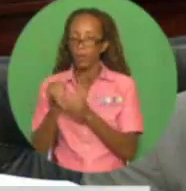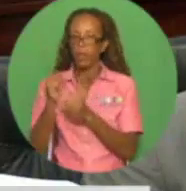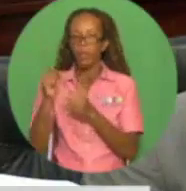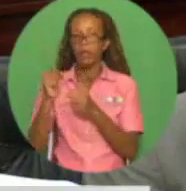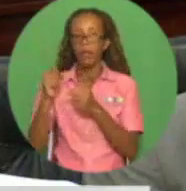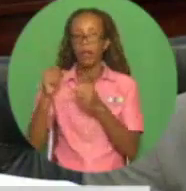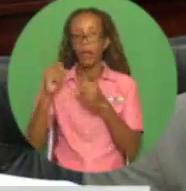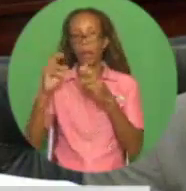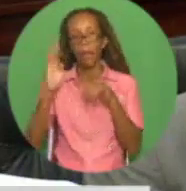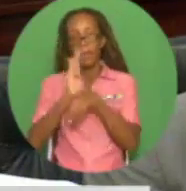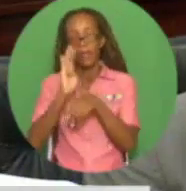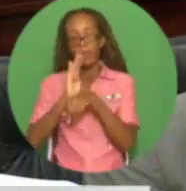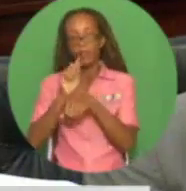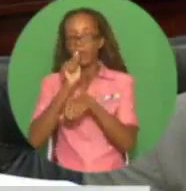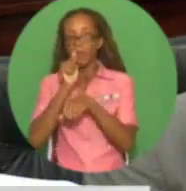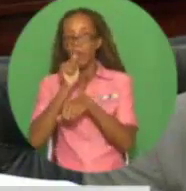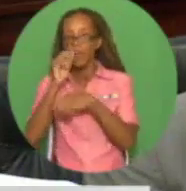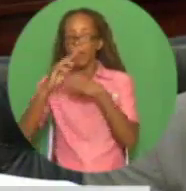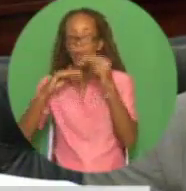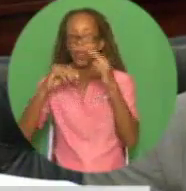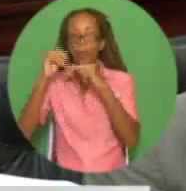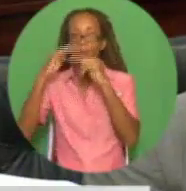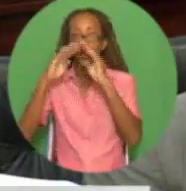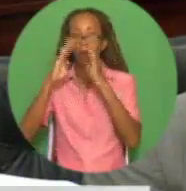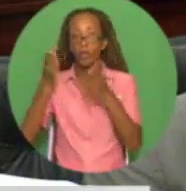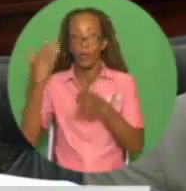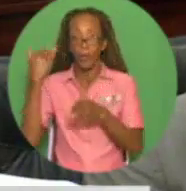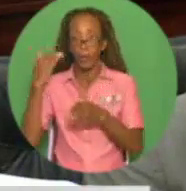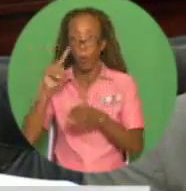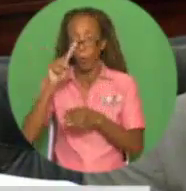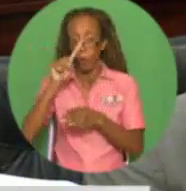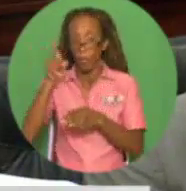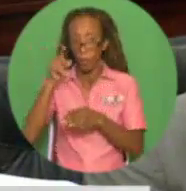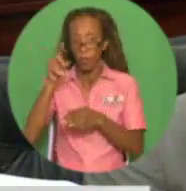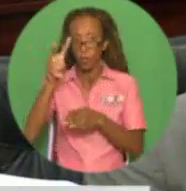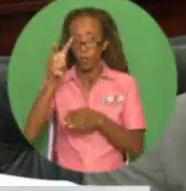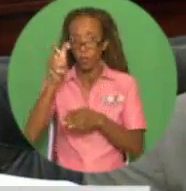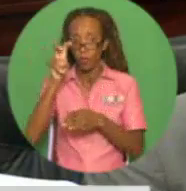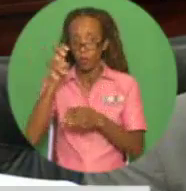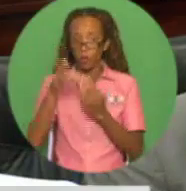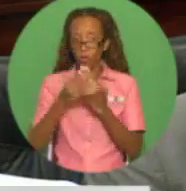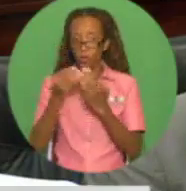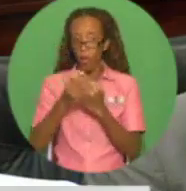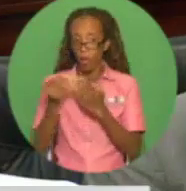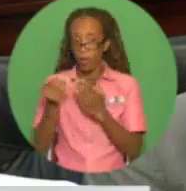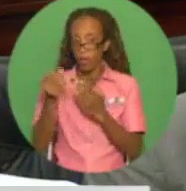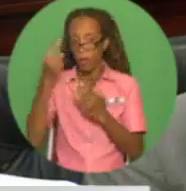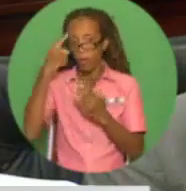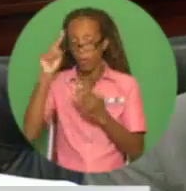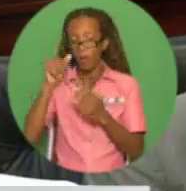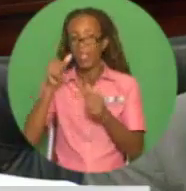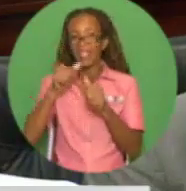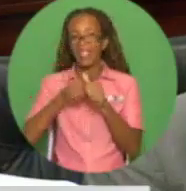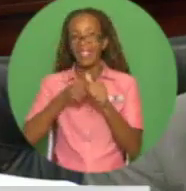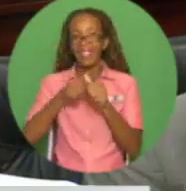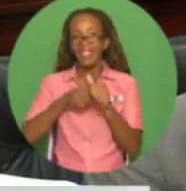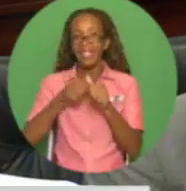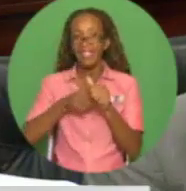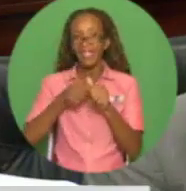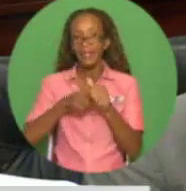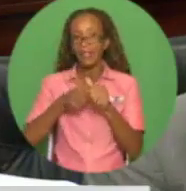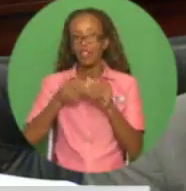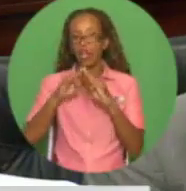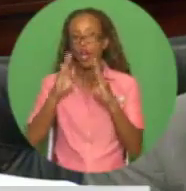cost of construction from $1,200 per square foot, which prevailed in the period 2011